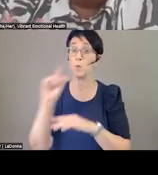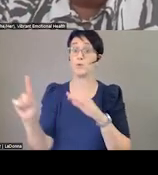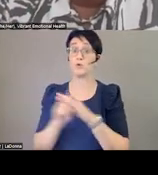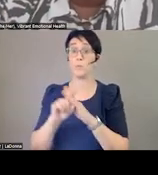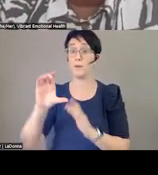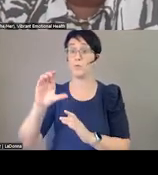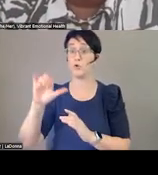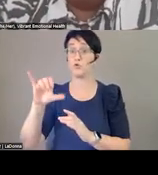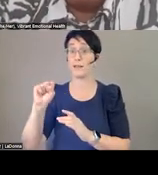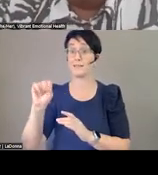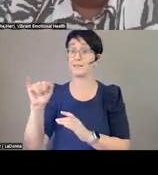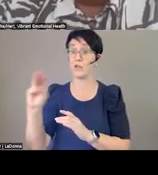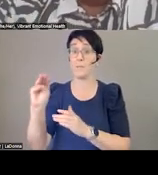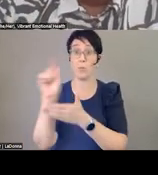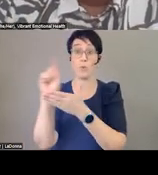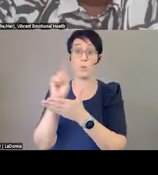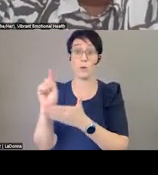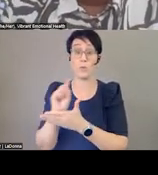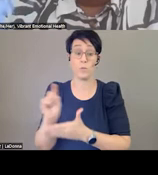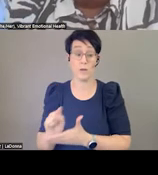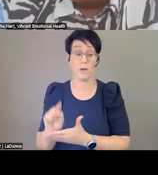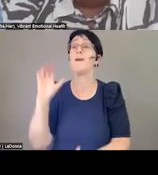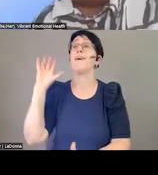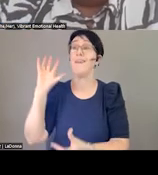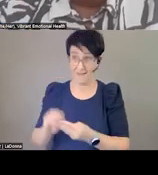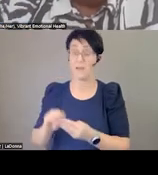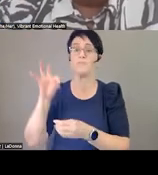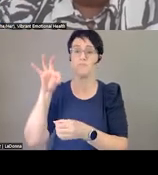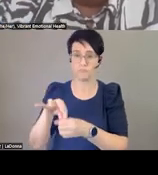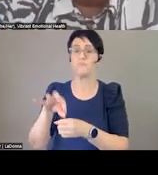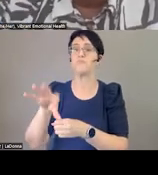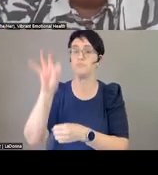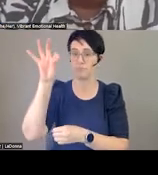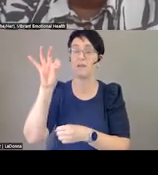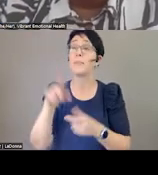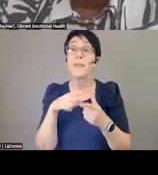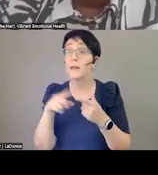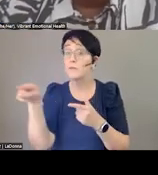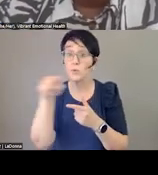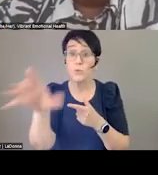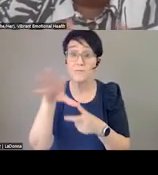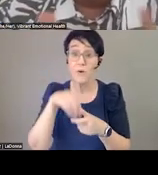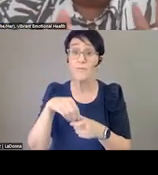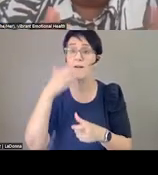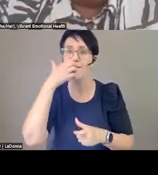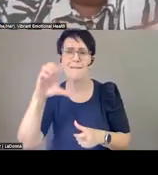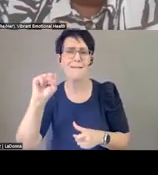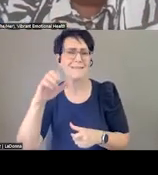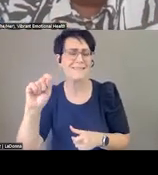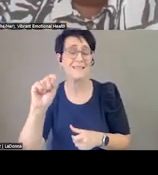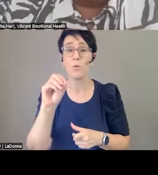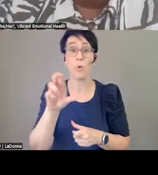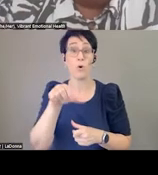after week. You will receive a t-shirt as well as individuals who participate in the hot seat and other segments. So, if you want a